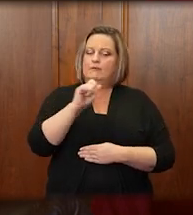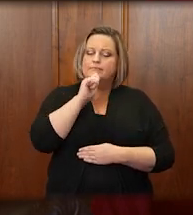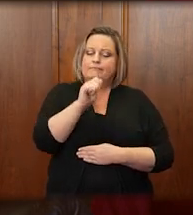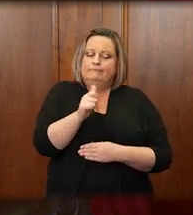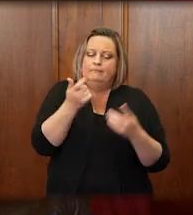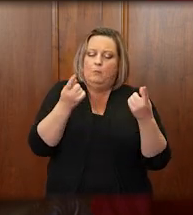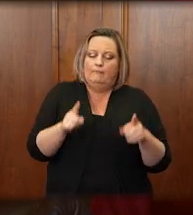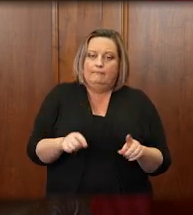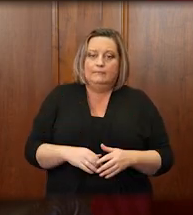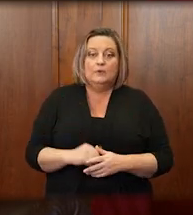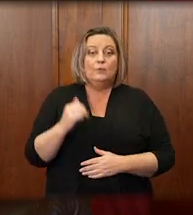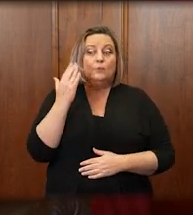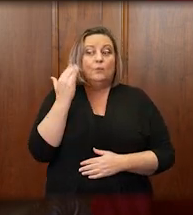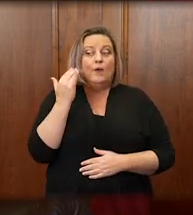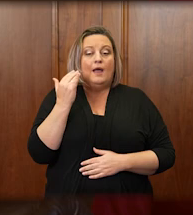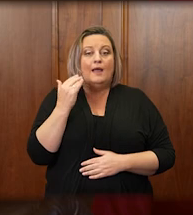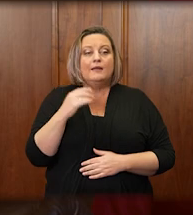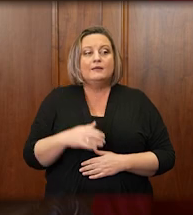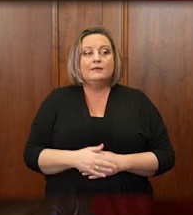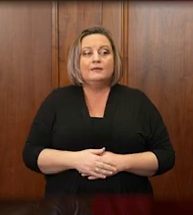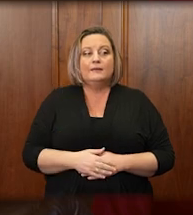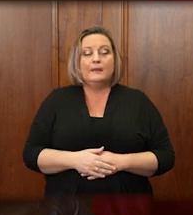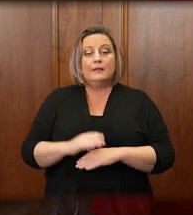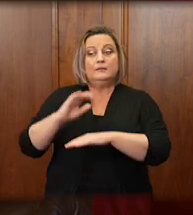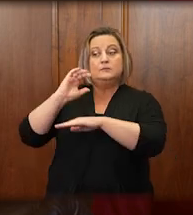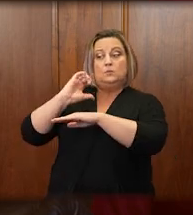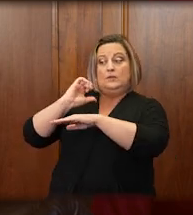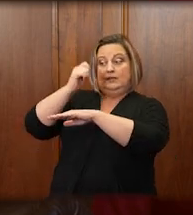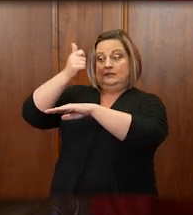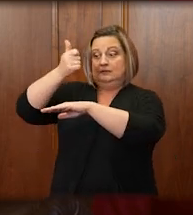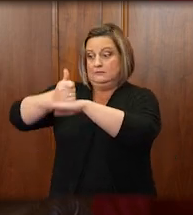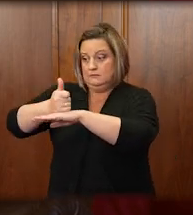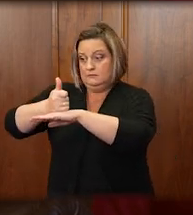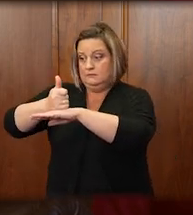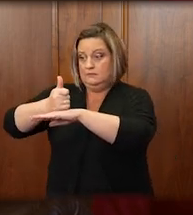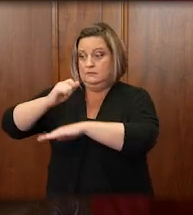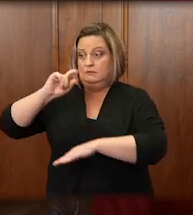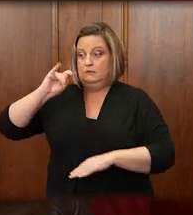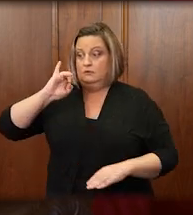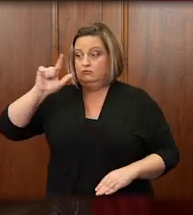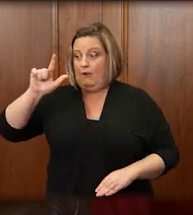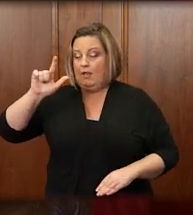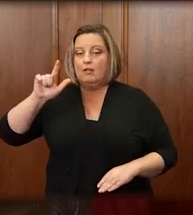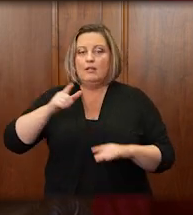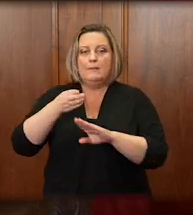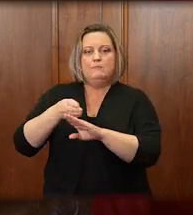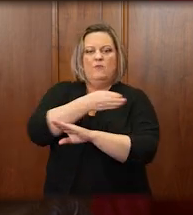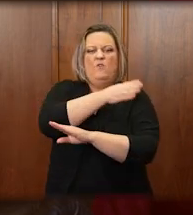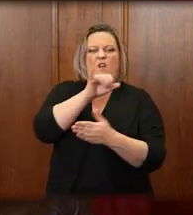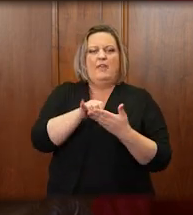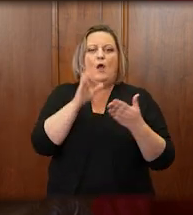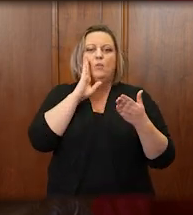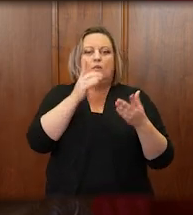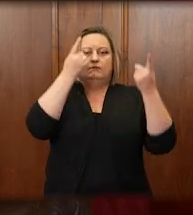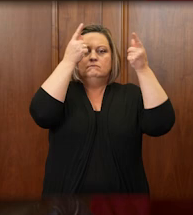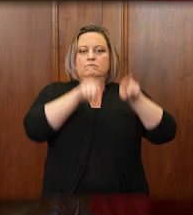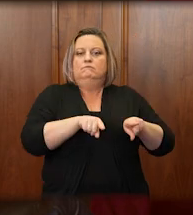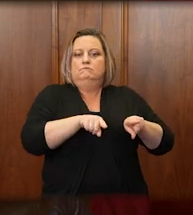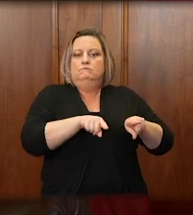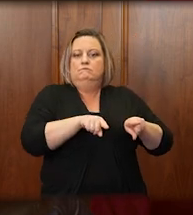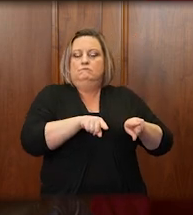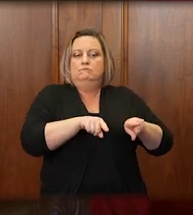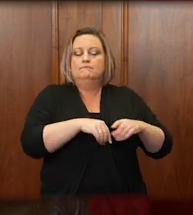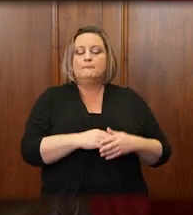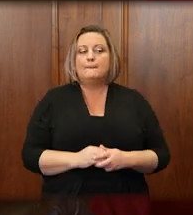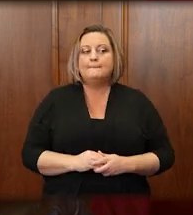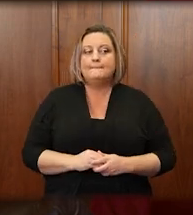do not because a firm trial date often leads to a plea agreement or a civil settlement. Our system is structured